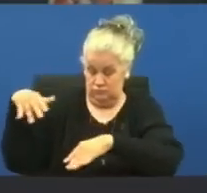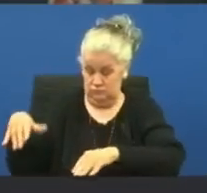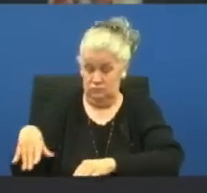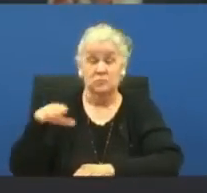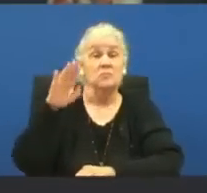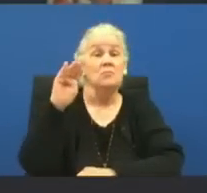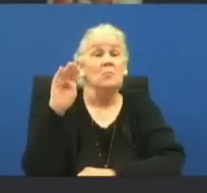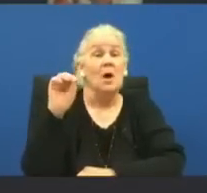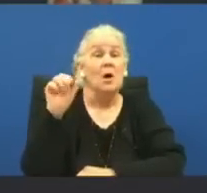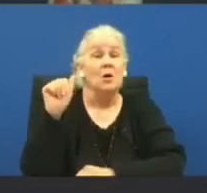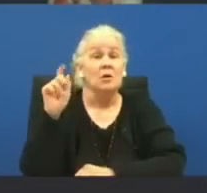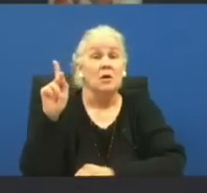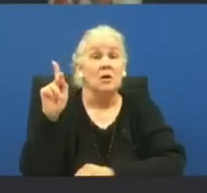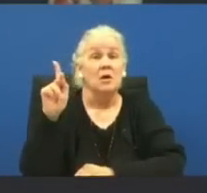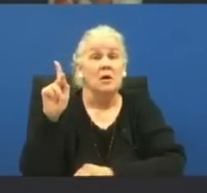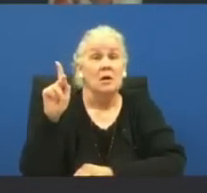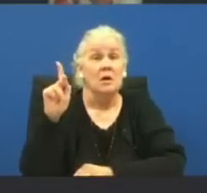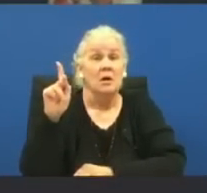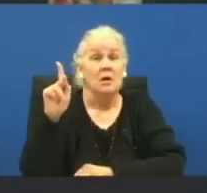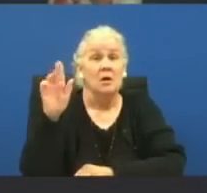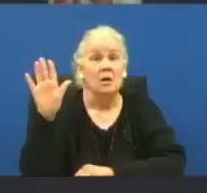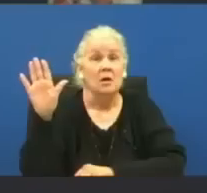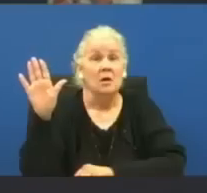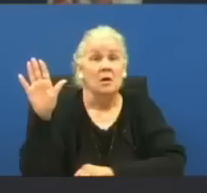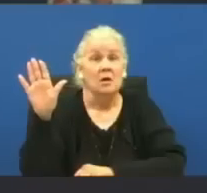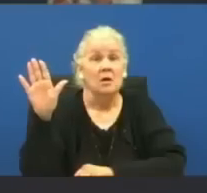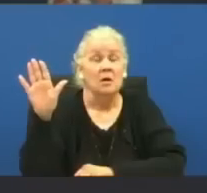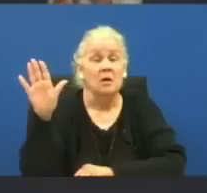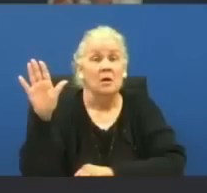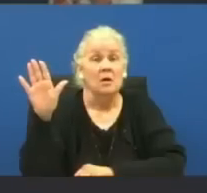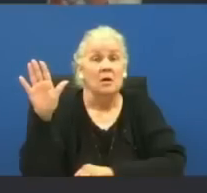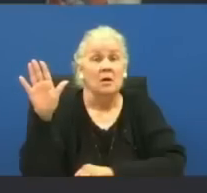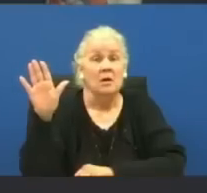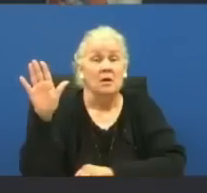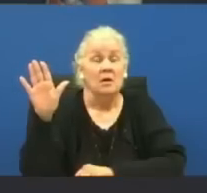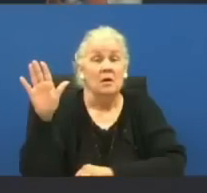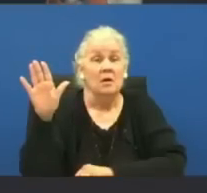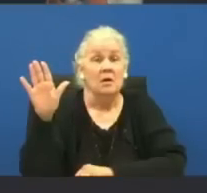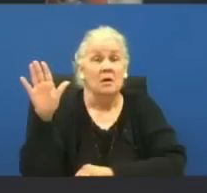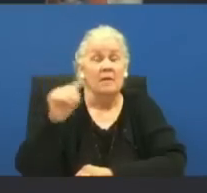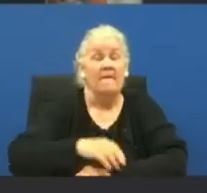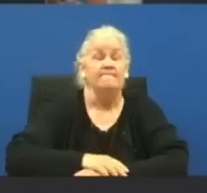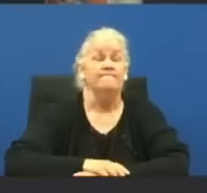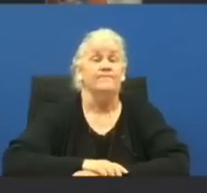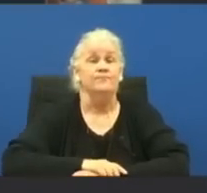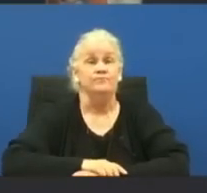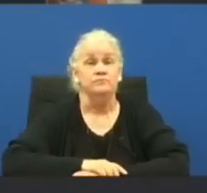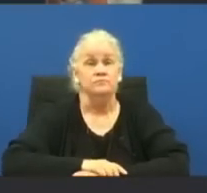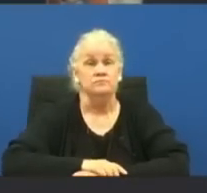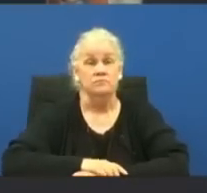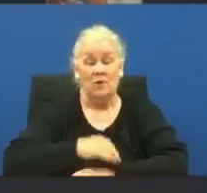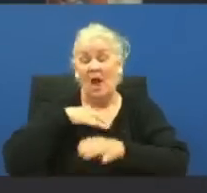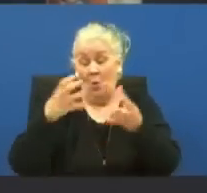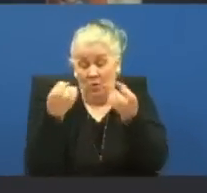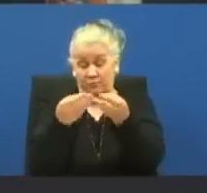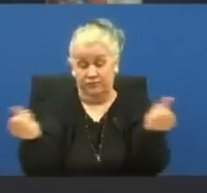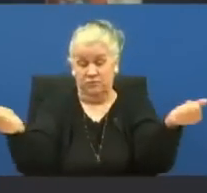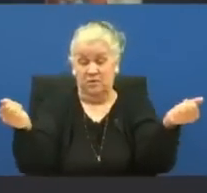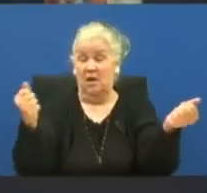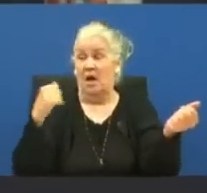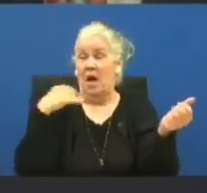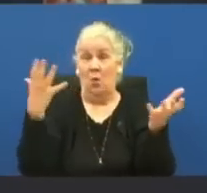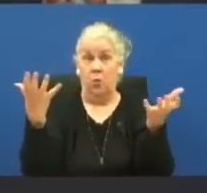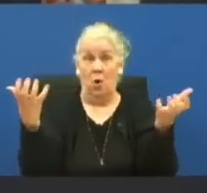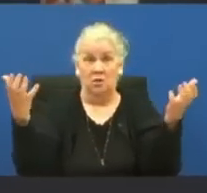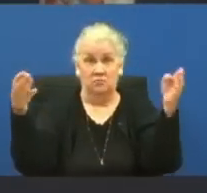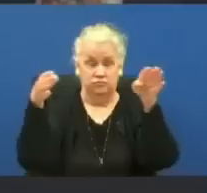Yes, sir, I won't I want this matter resolved and I want the place shut down and